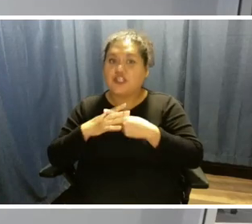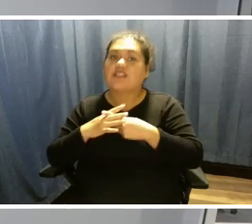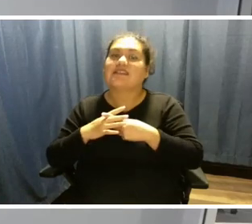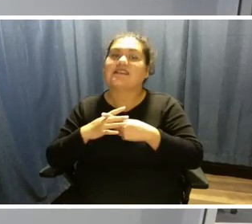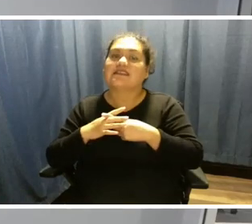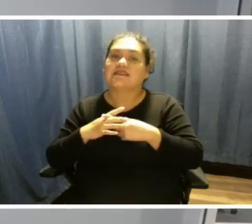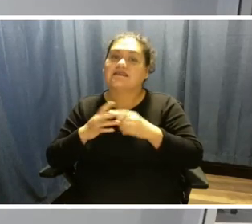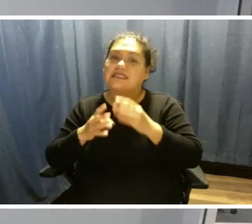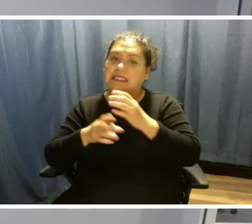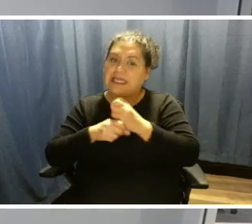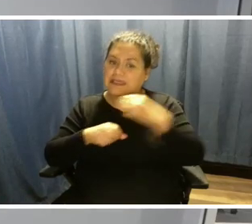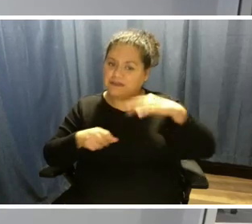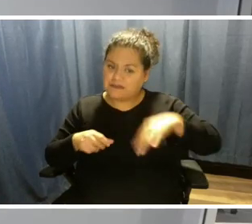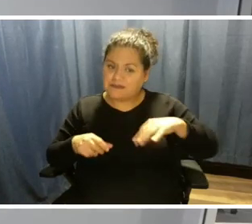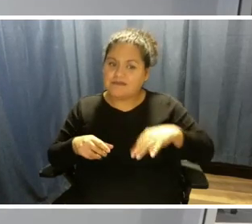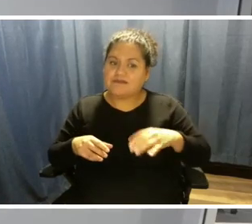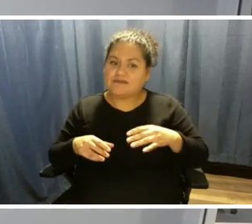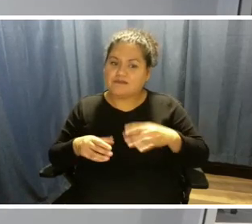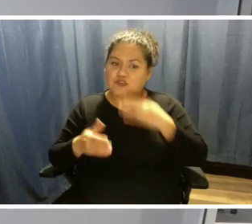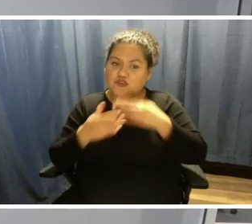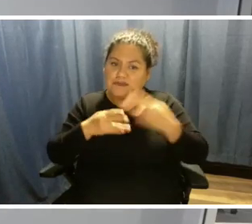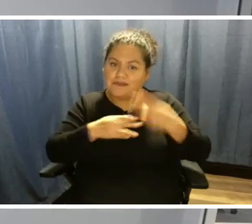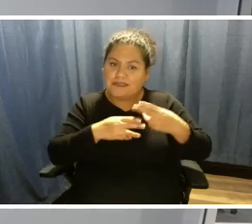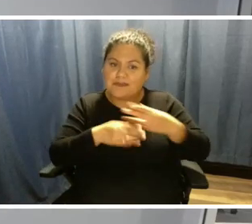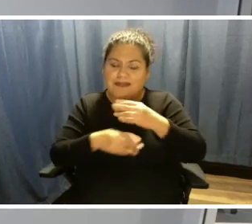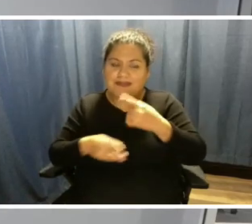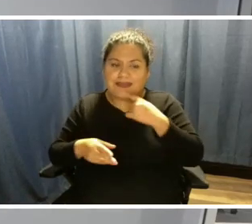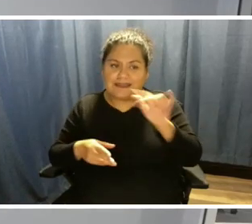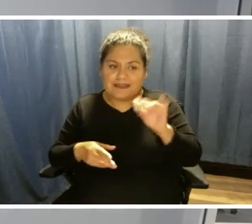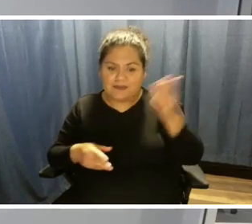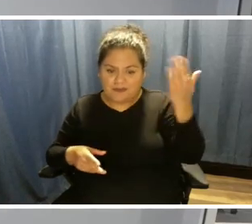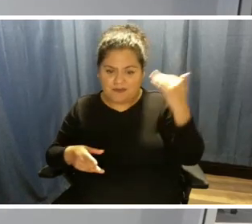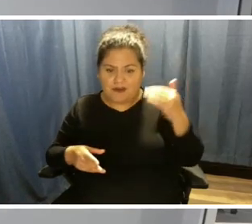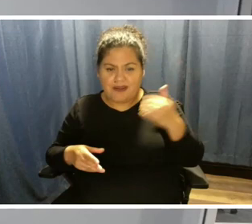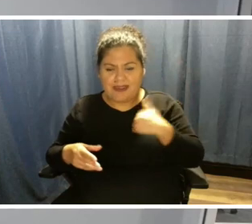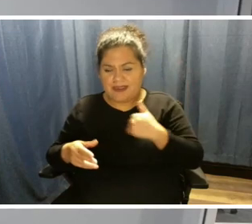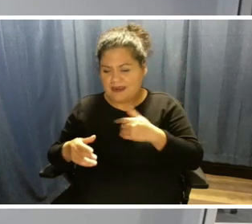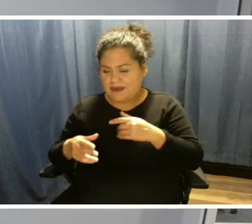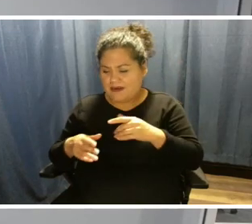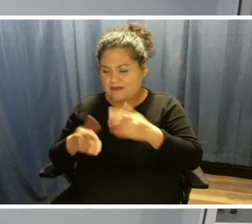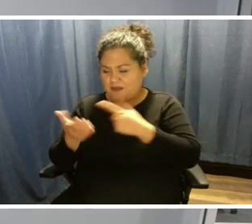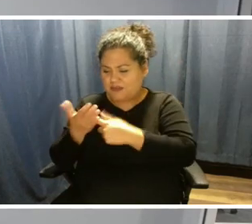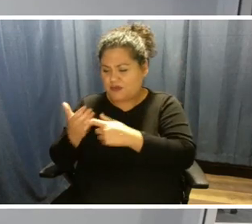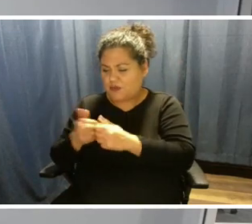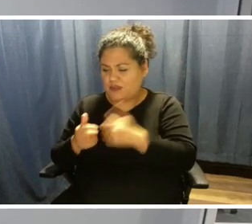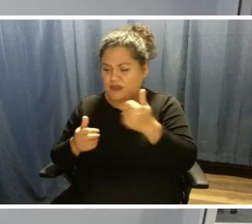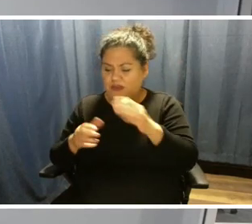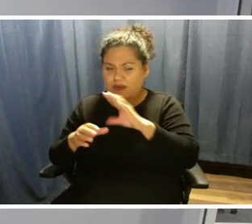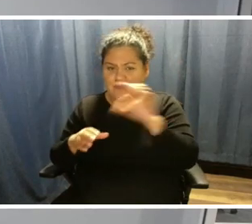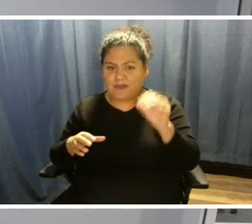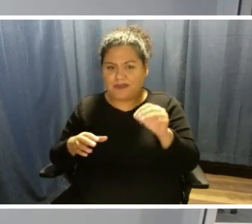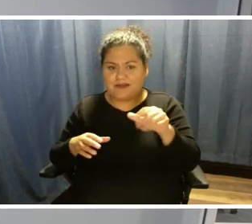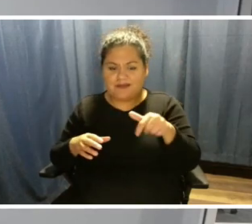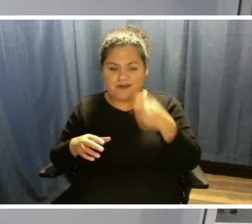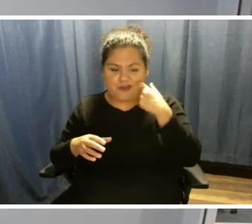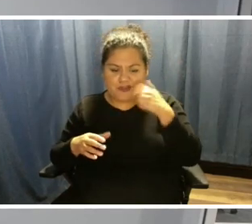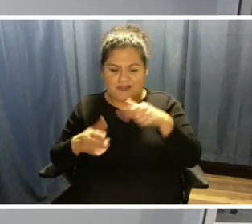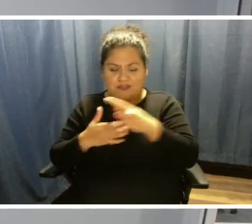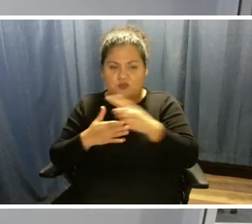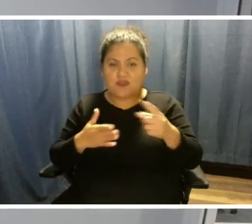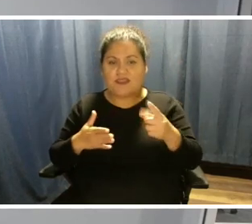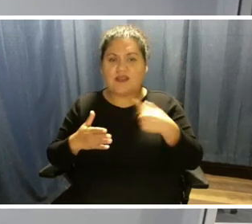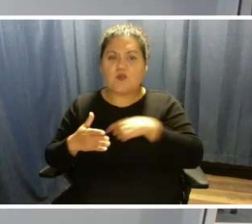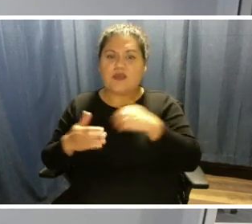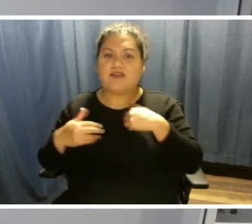as I mentioned a little earlier on the call, I had a conversation with a company earlier this week, and we've got an